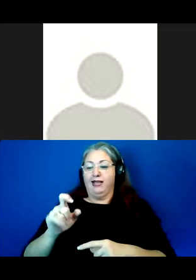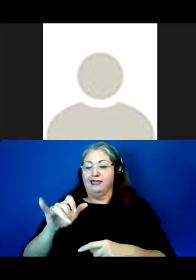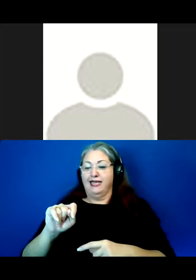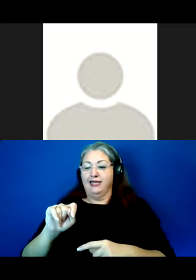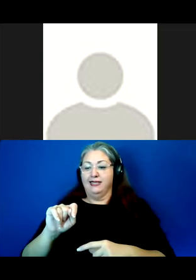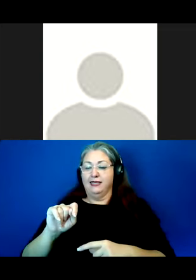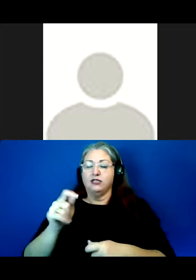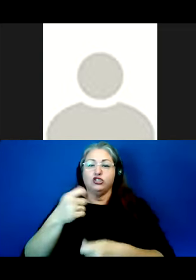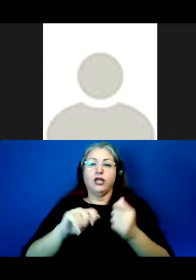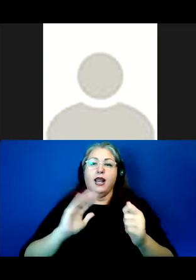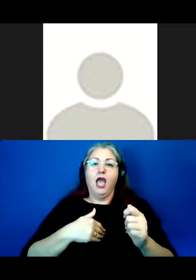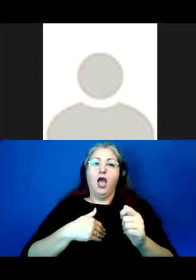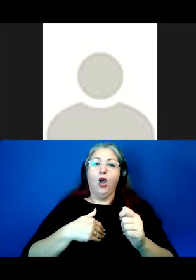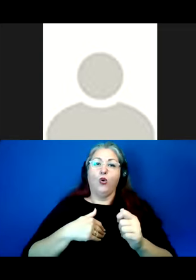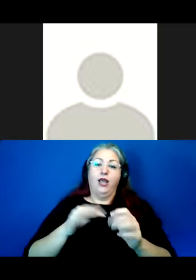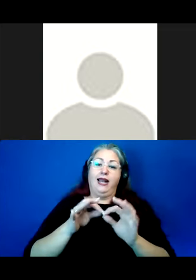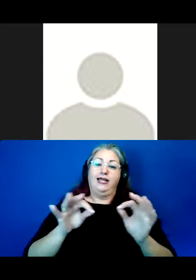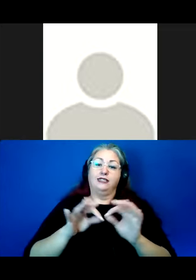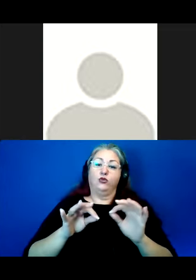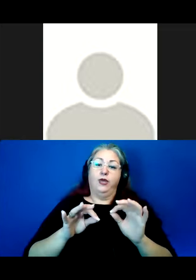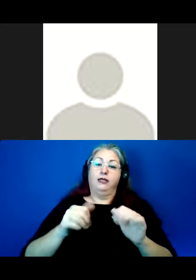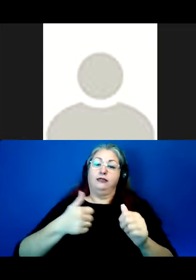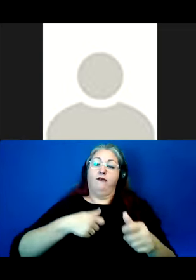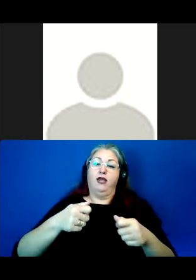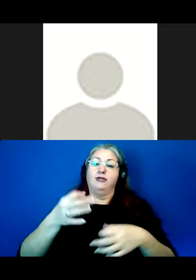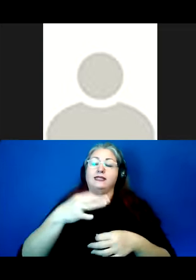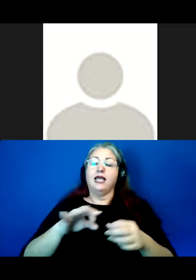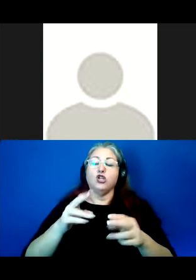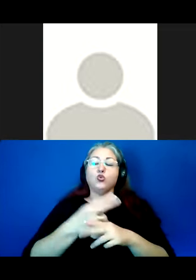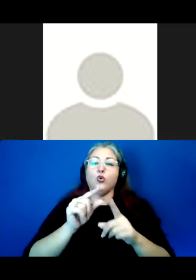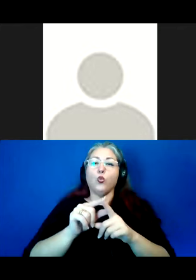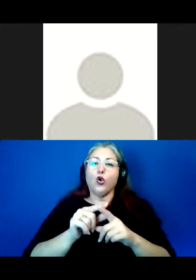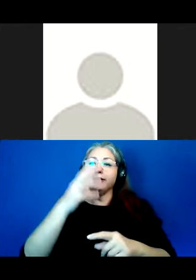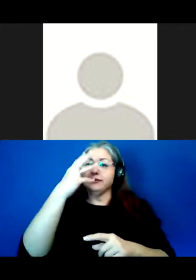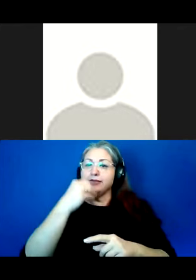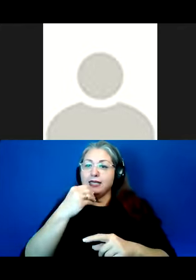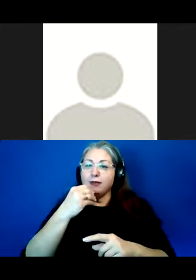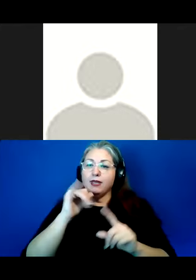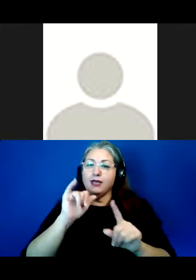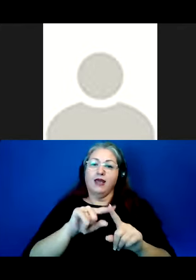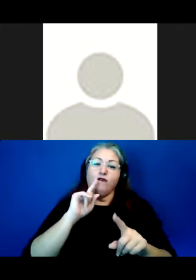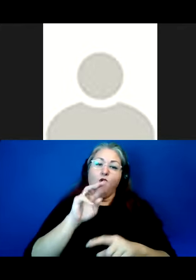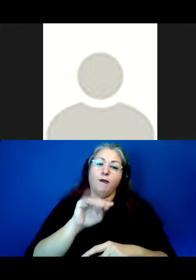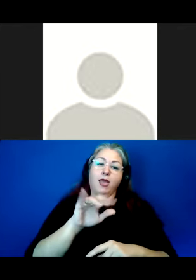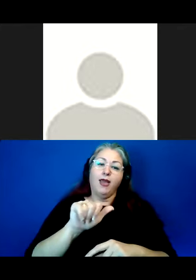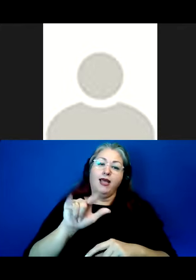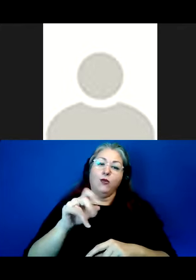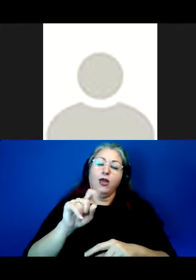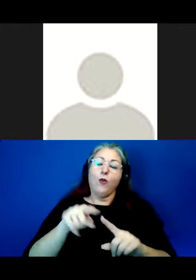extinct and asserted our linguistic sovereignty by instead adopting the term sleeping to describe me during the period